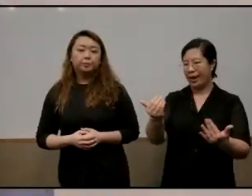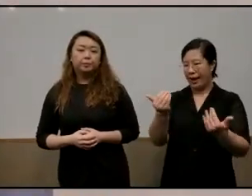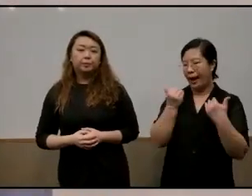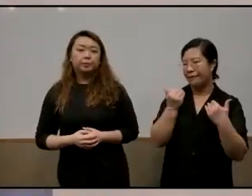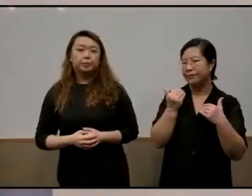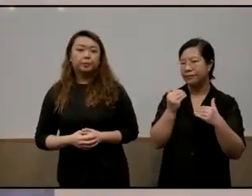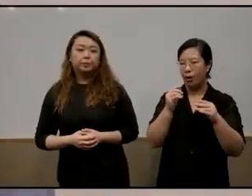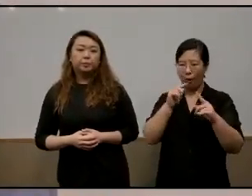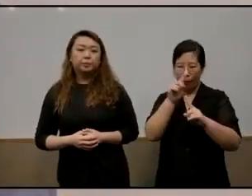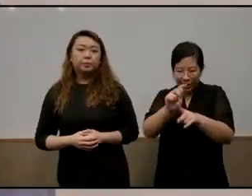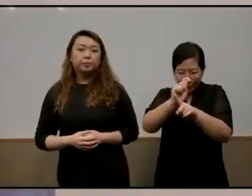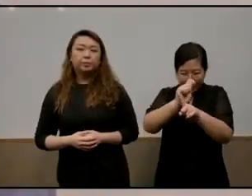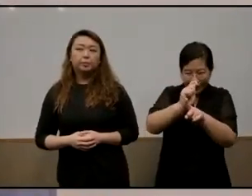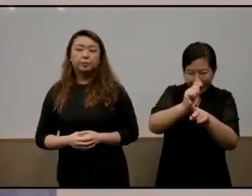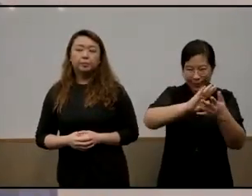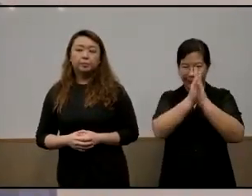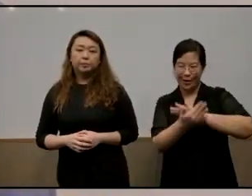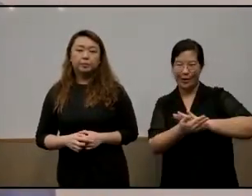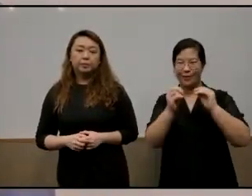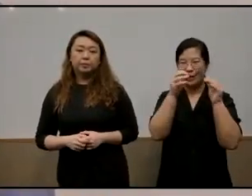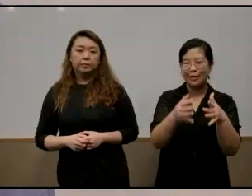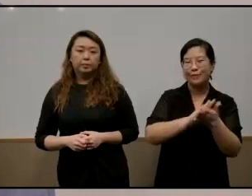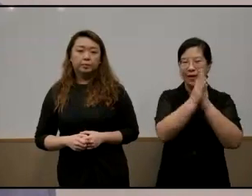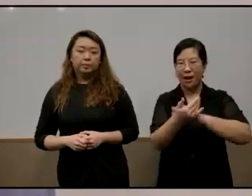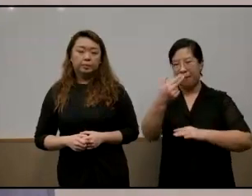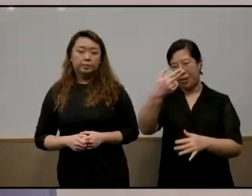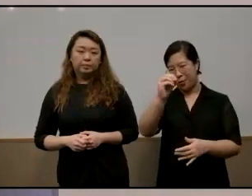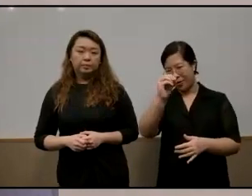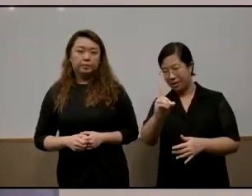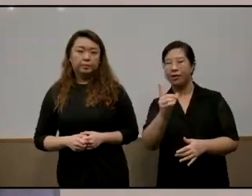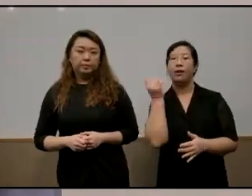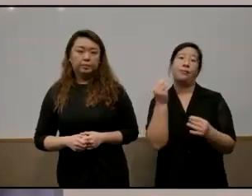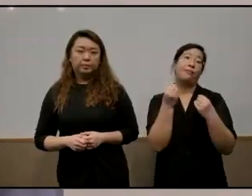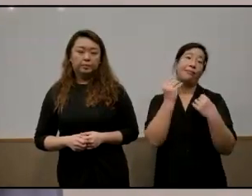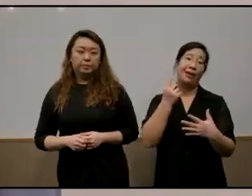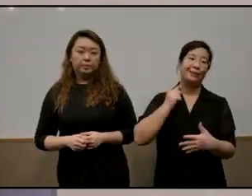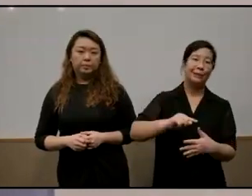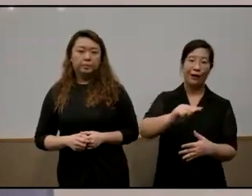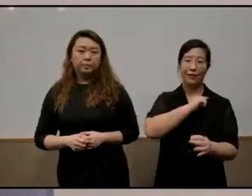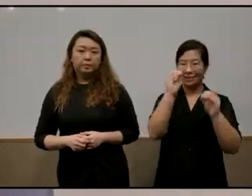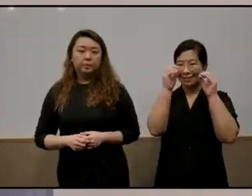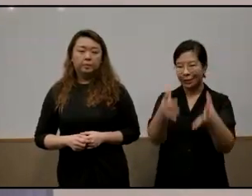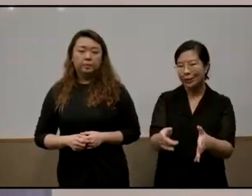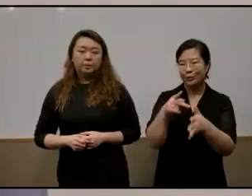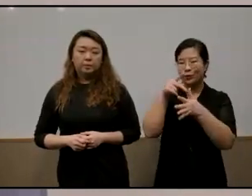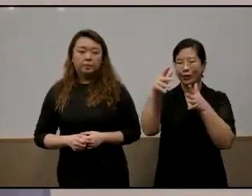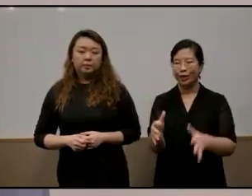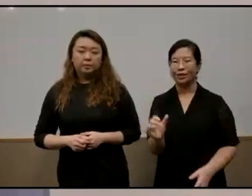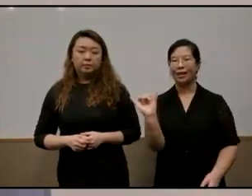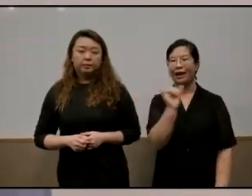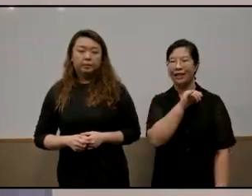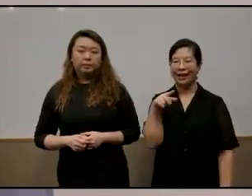training to be teachers and later heads of department is that a lot of us teachers professionals we are a bit like